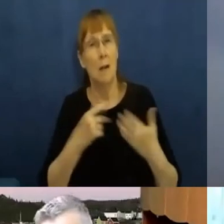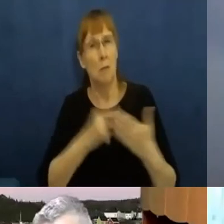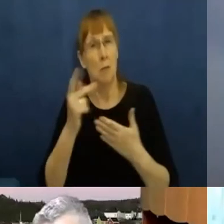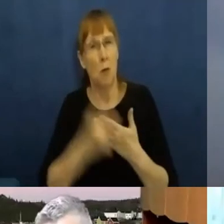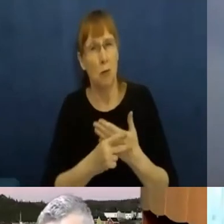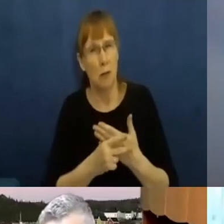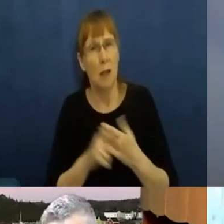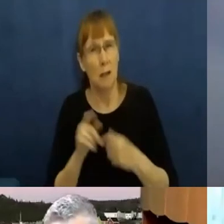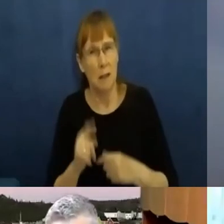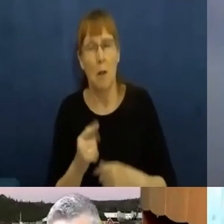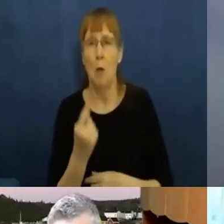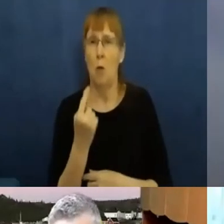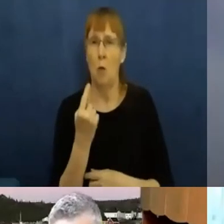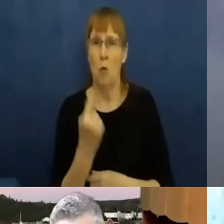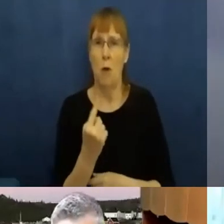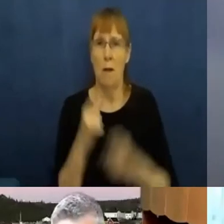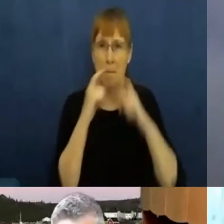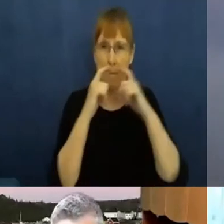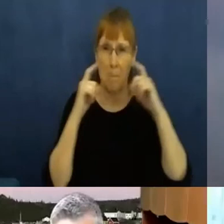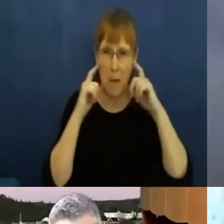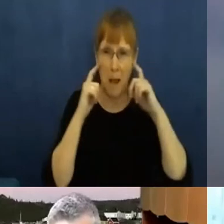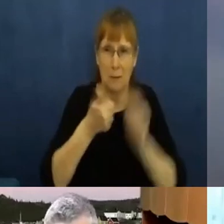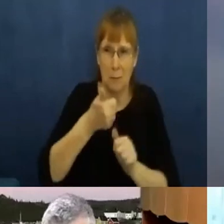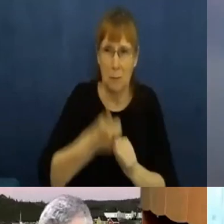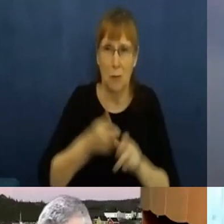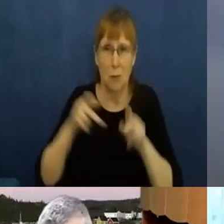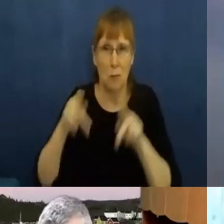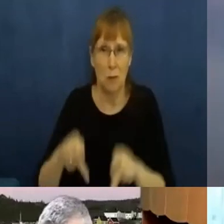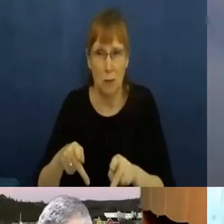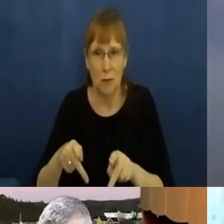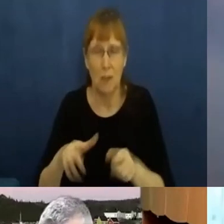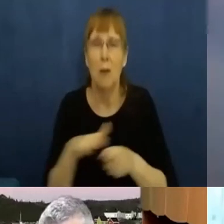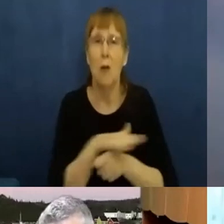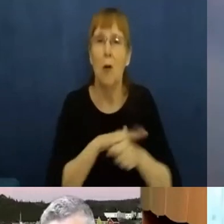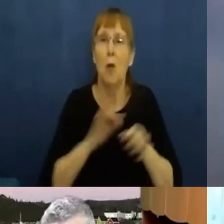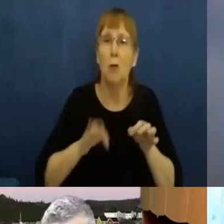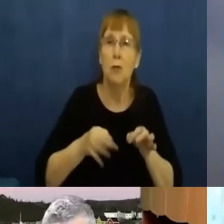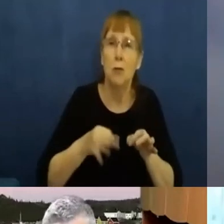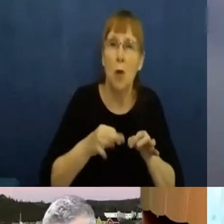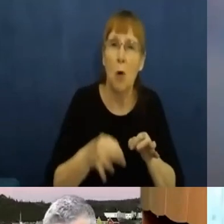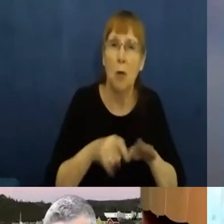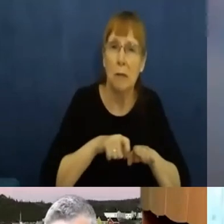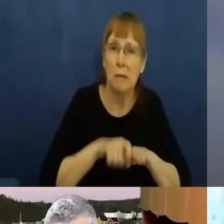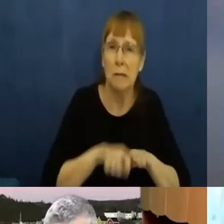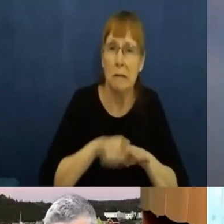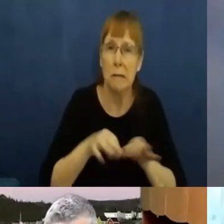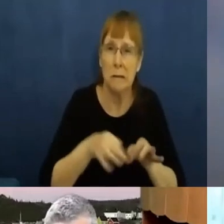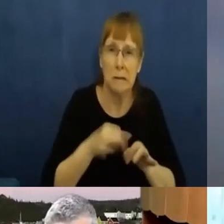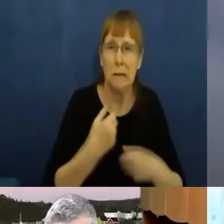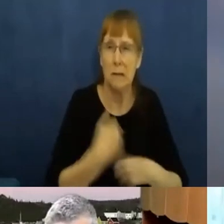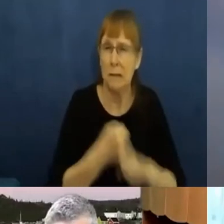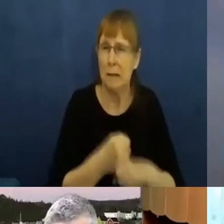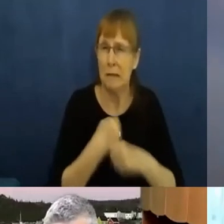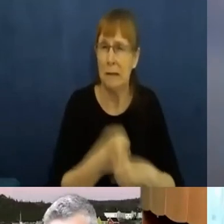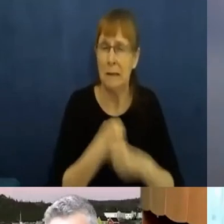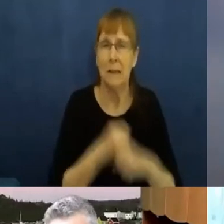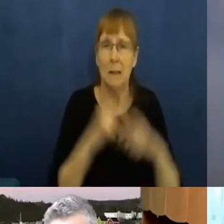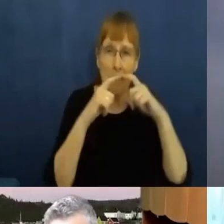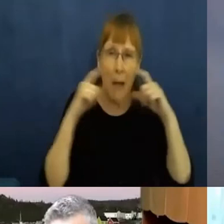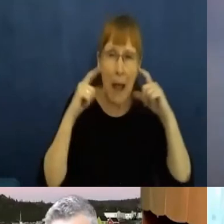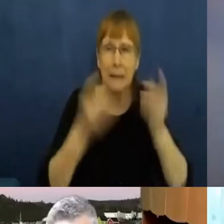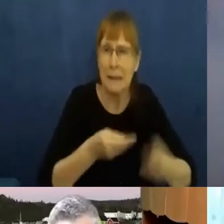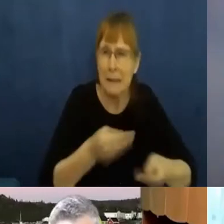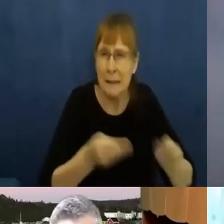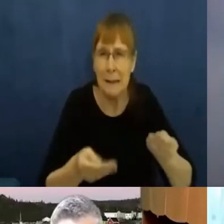sowers got together. It was a whole, uh, realm of actions that show